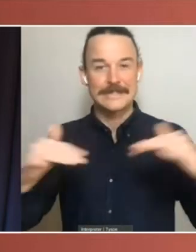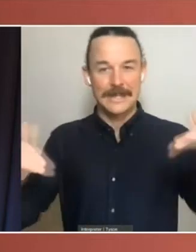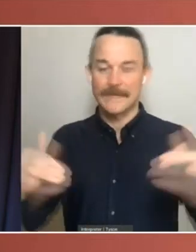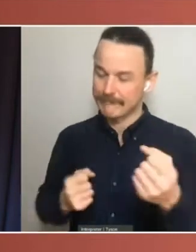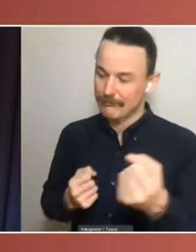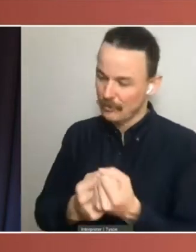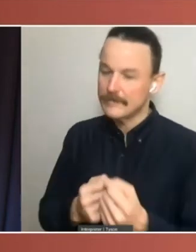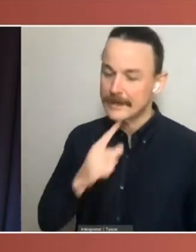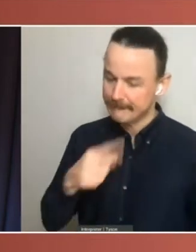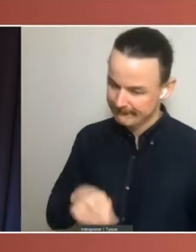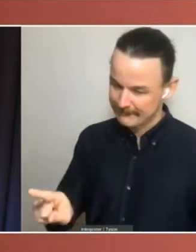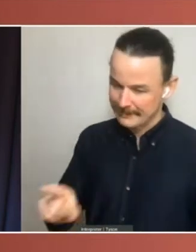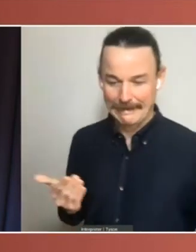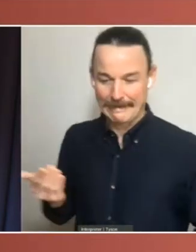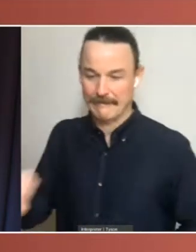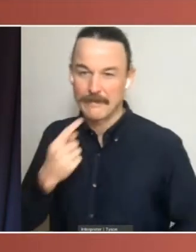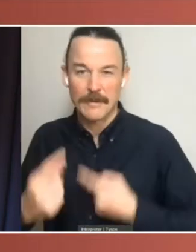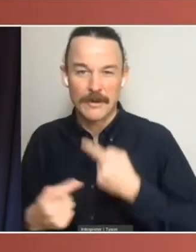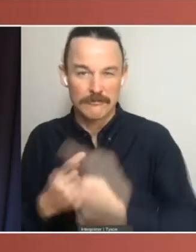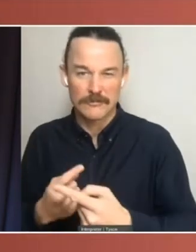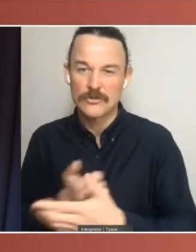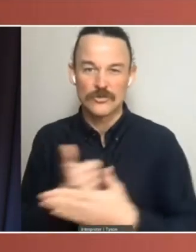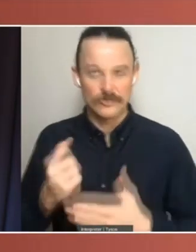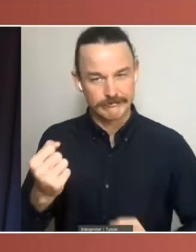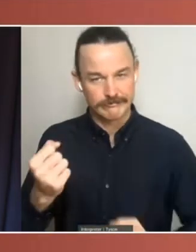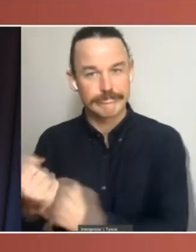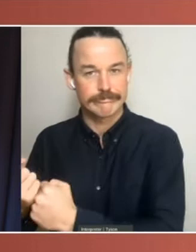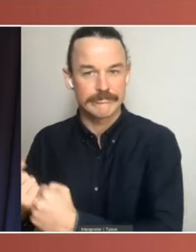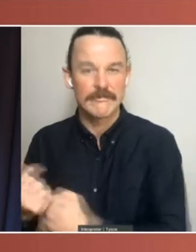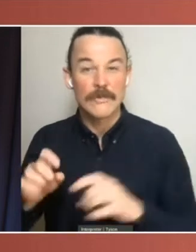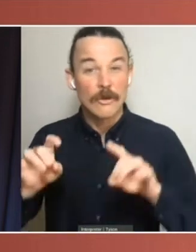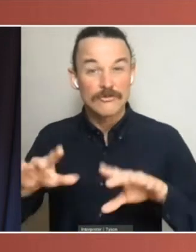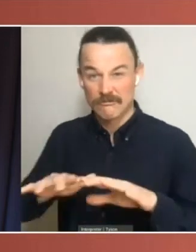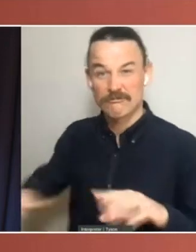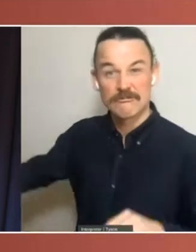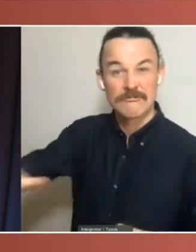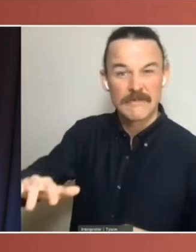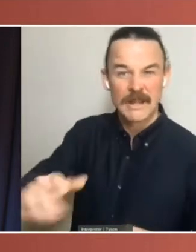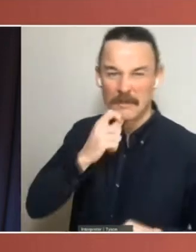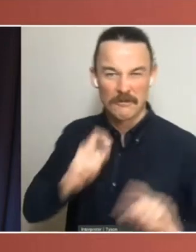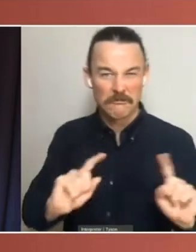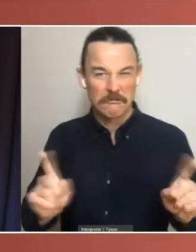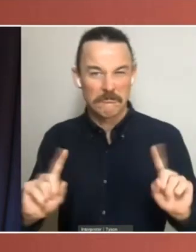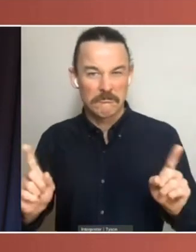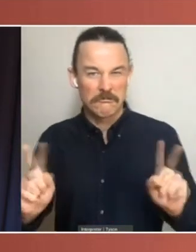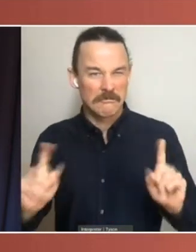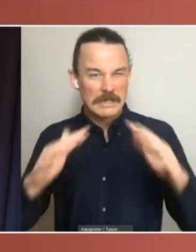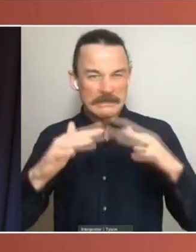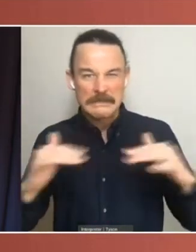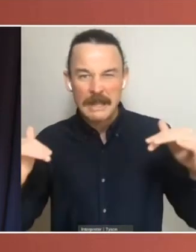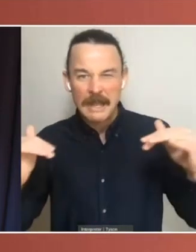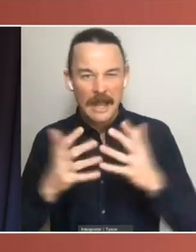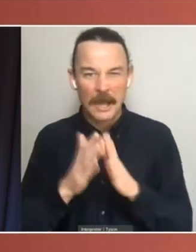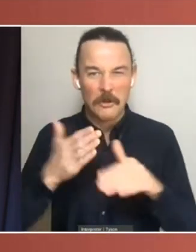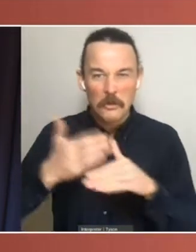Australians may be confused about how the details of the Senate operate, but they expect it to be a